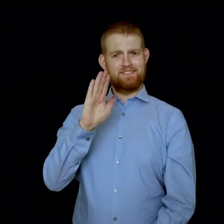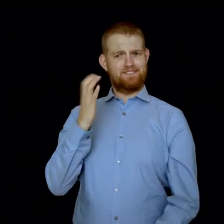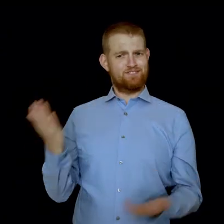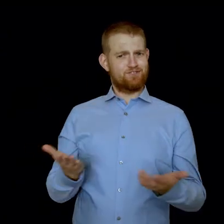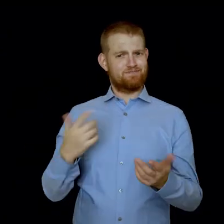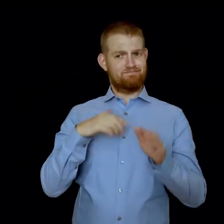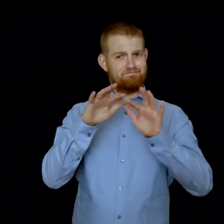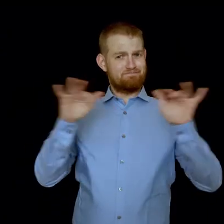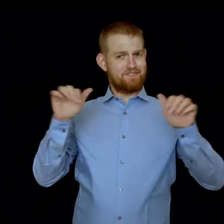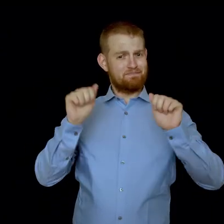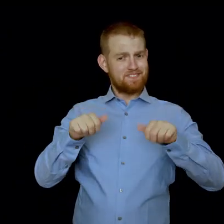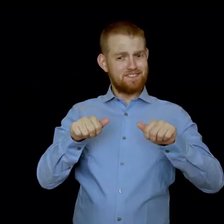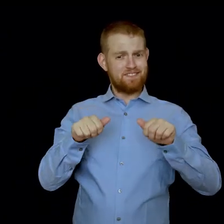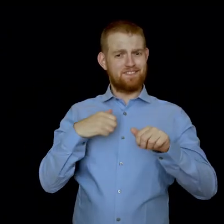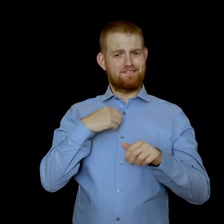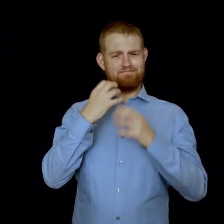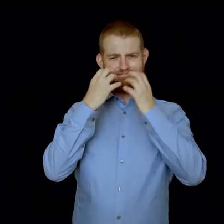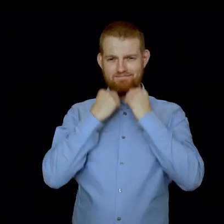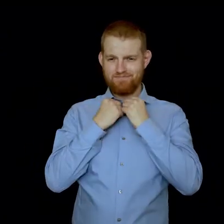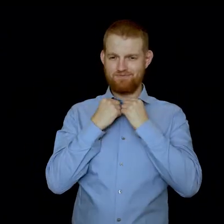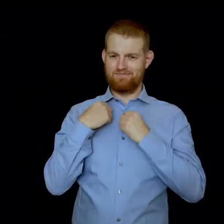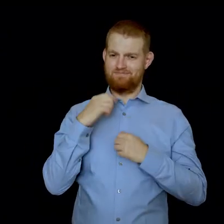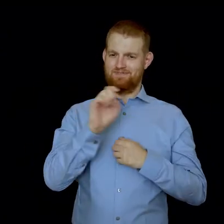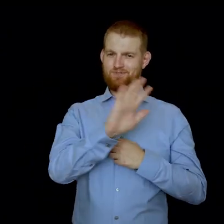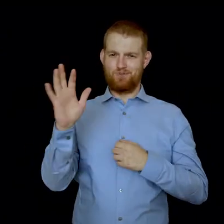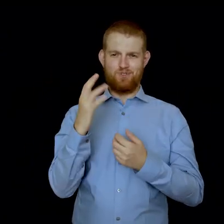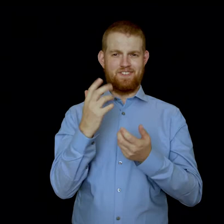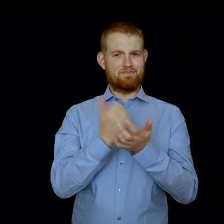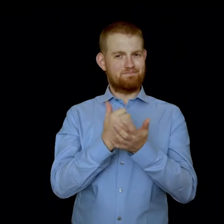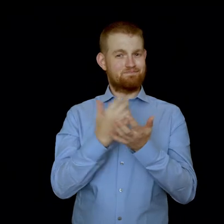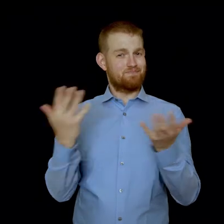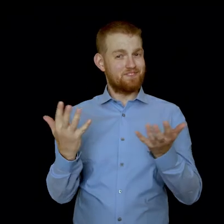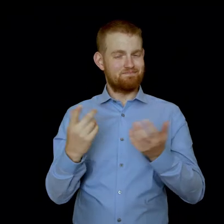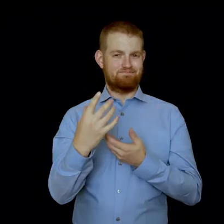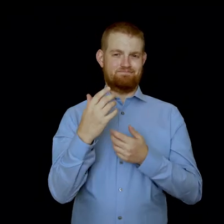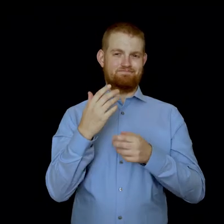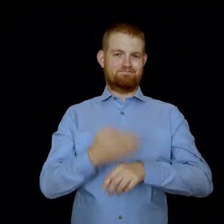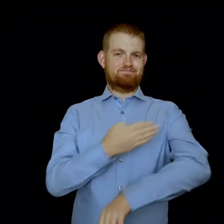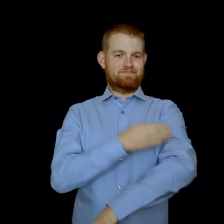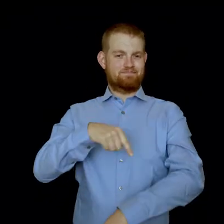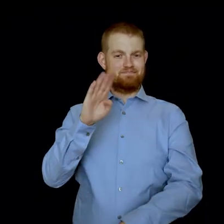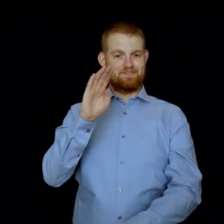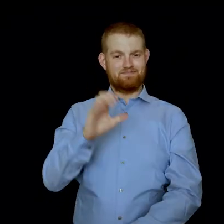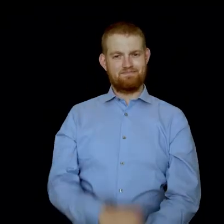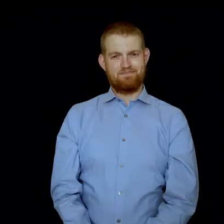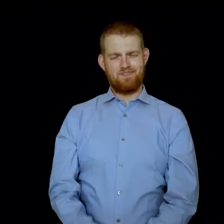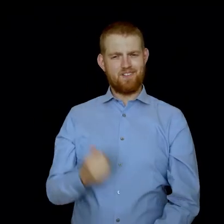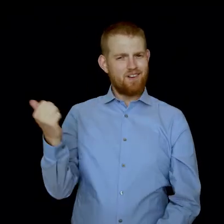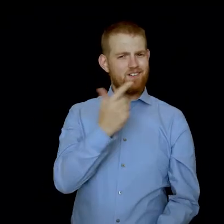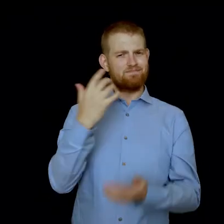people with diverse abilities are valued. But we need your help to build a province where everyone can find opportunity,